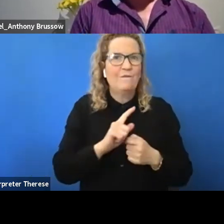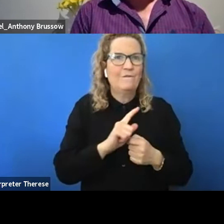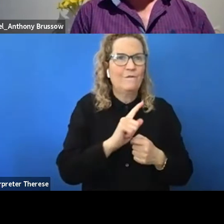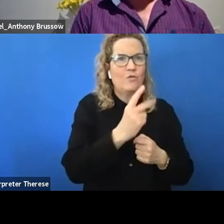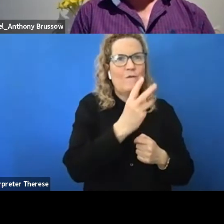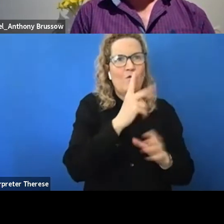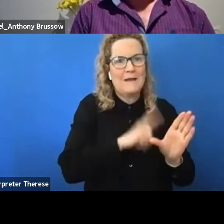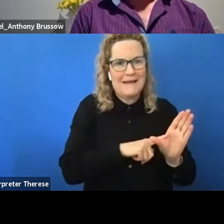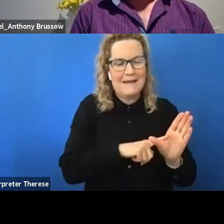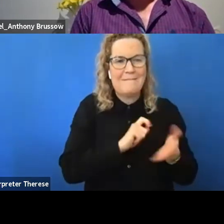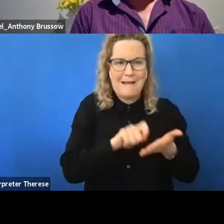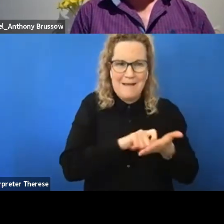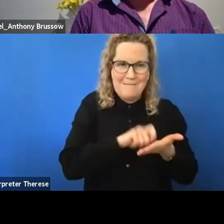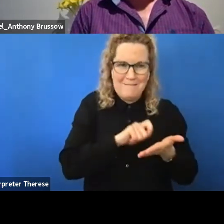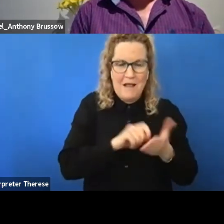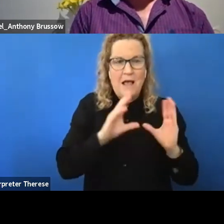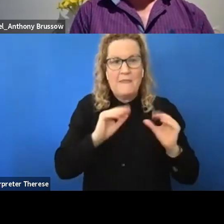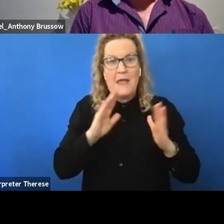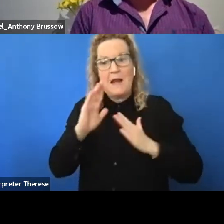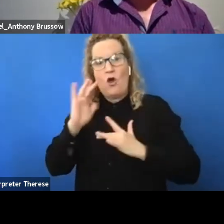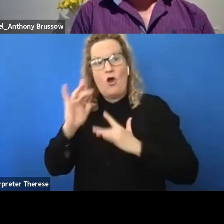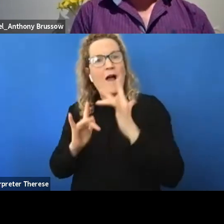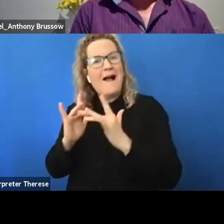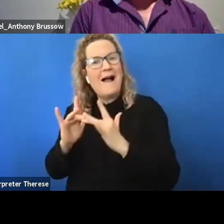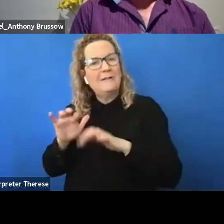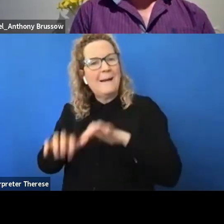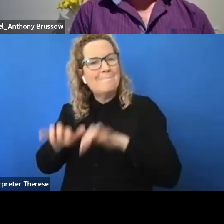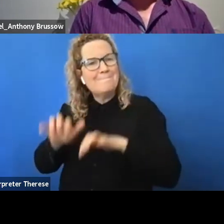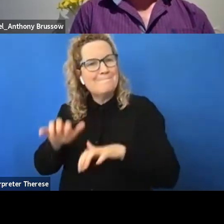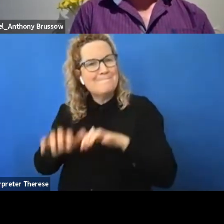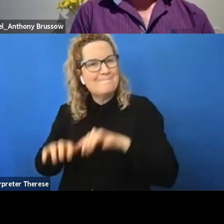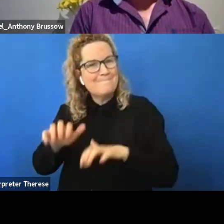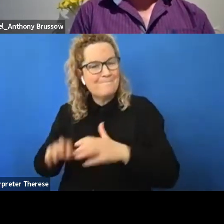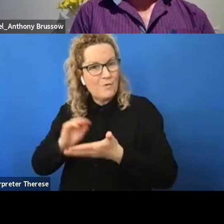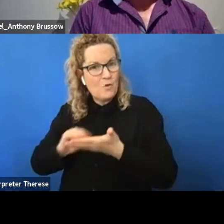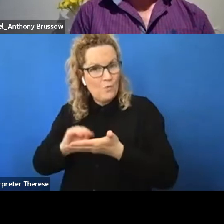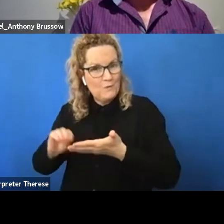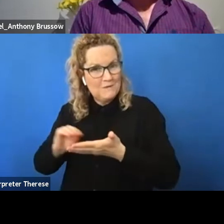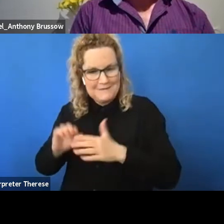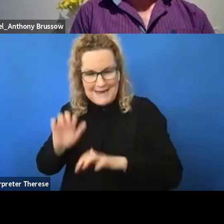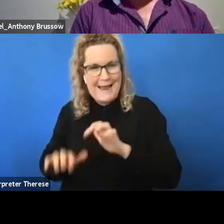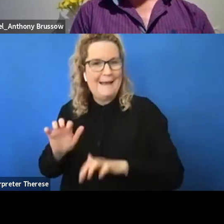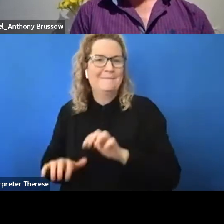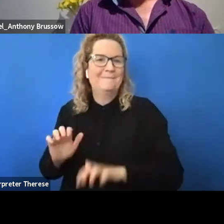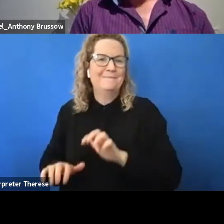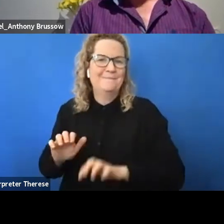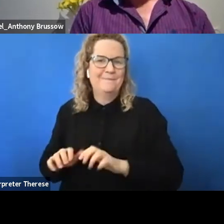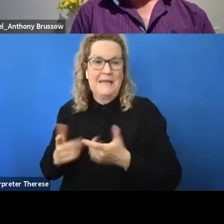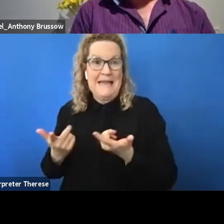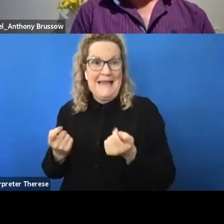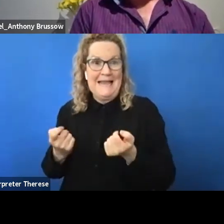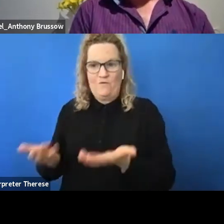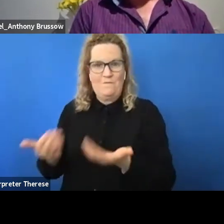an online-based typing of the notes on the computer, because they are easier to